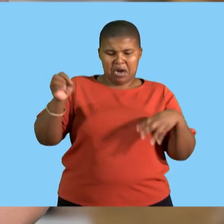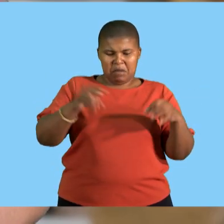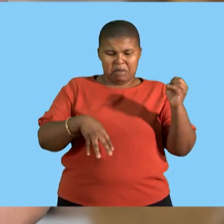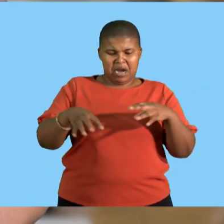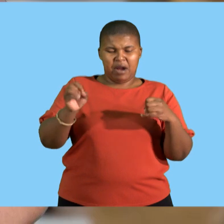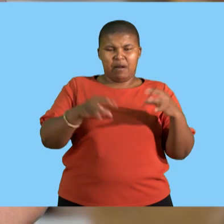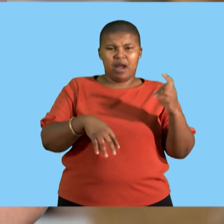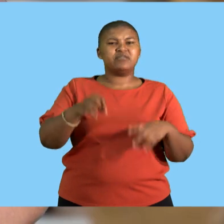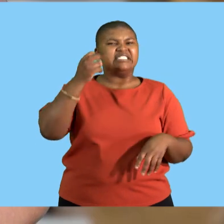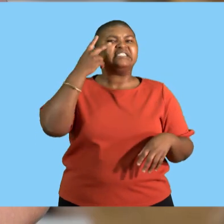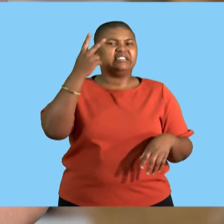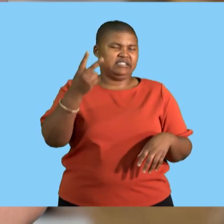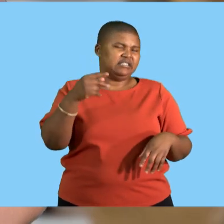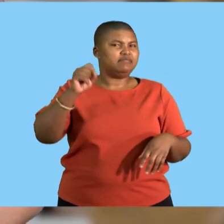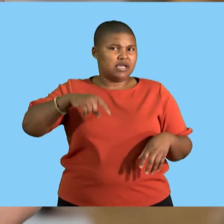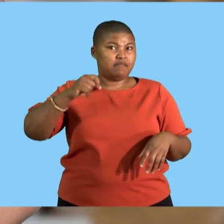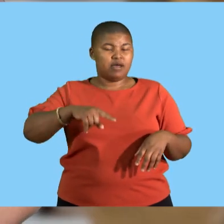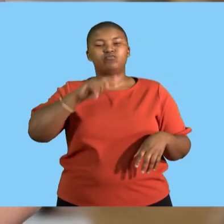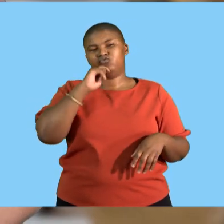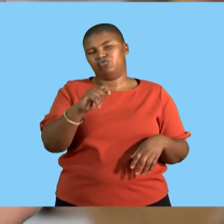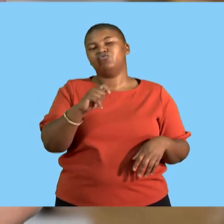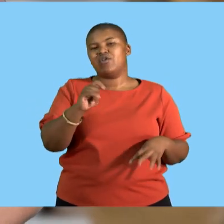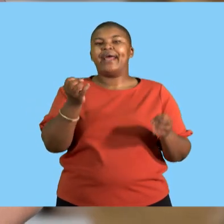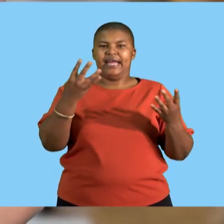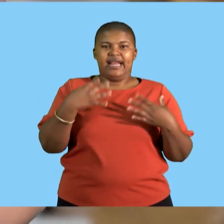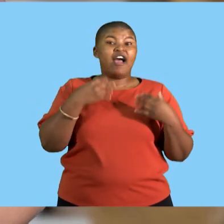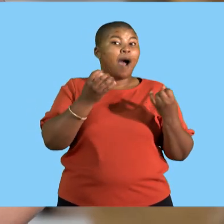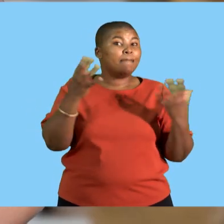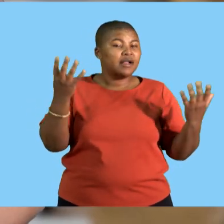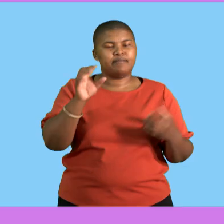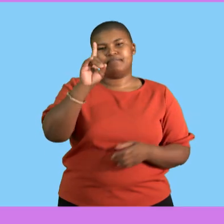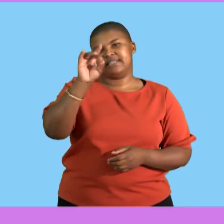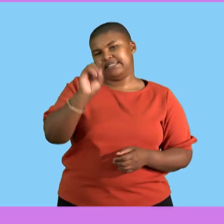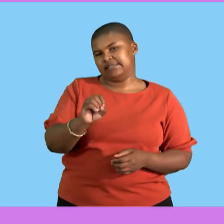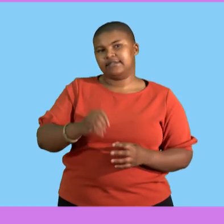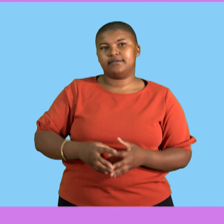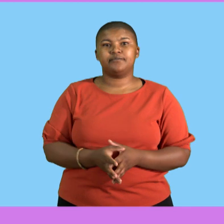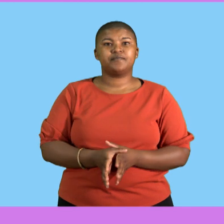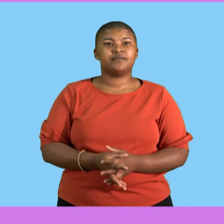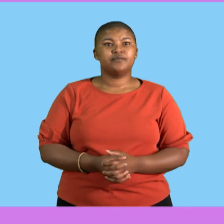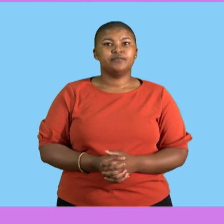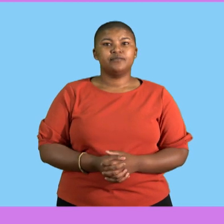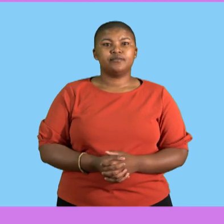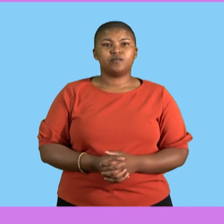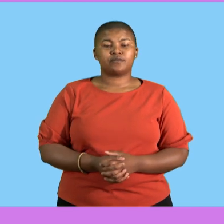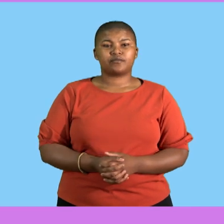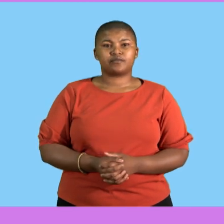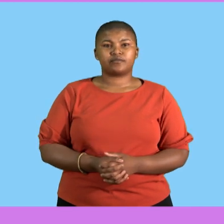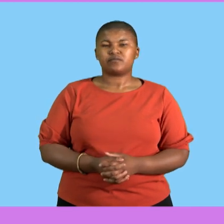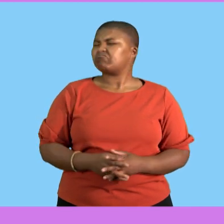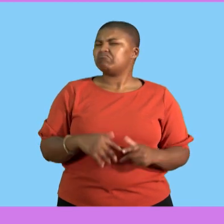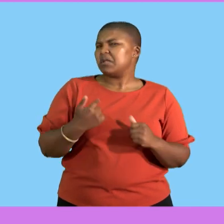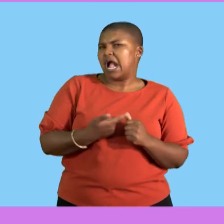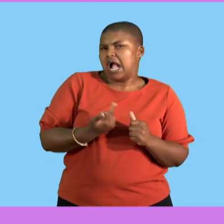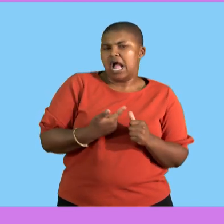average and that is then the number given to us. How is inflation